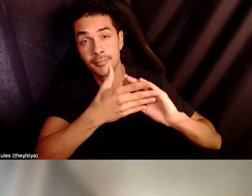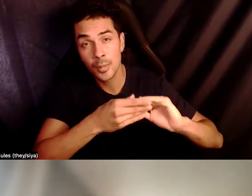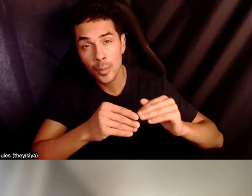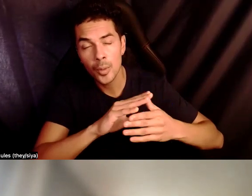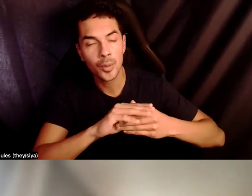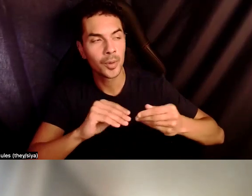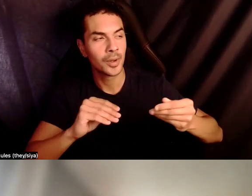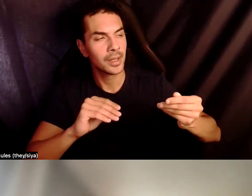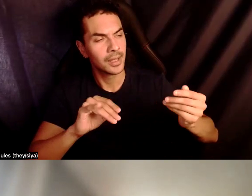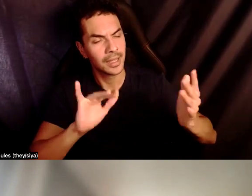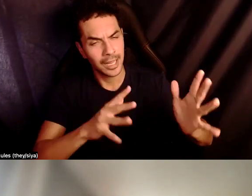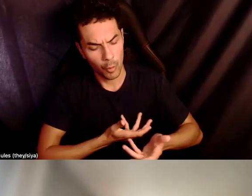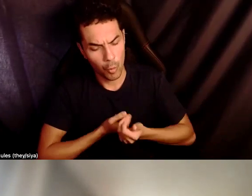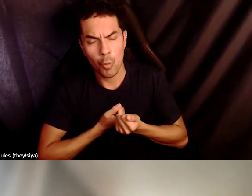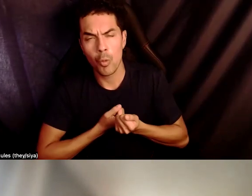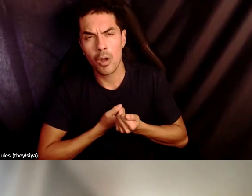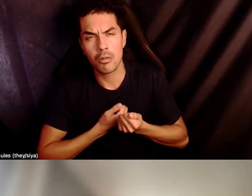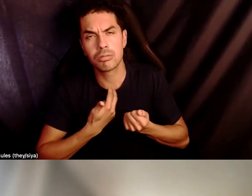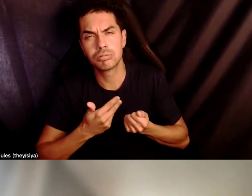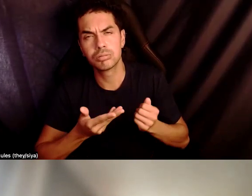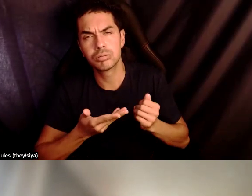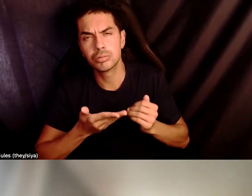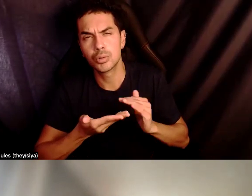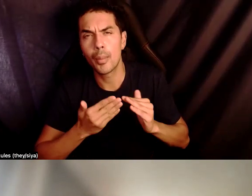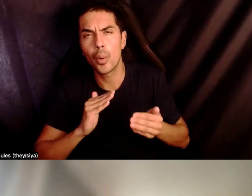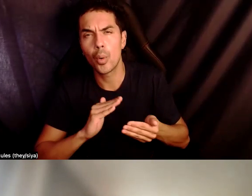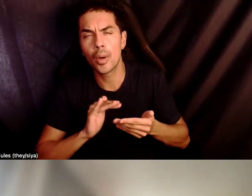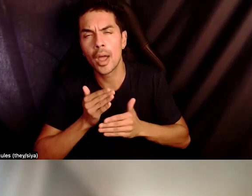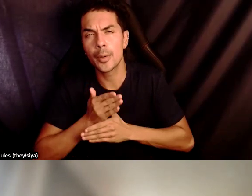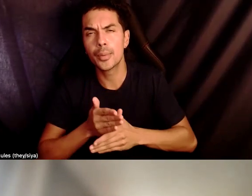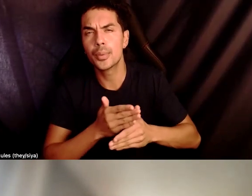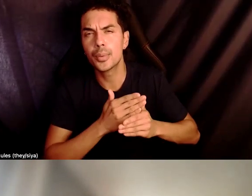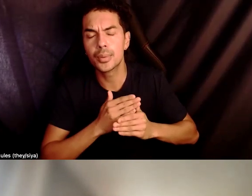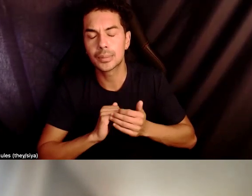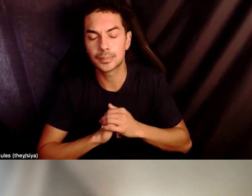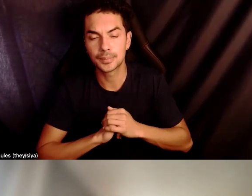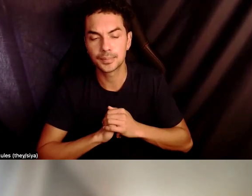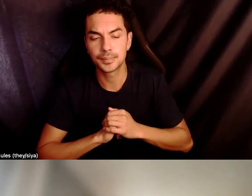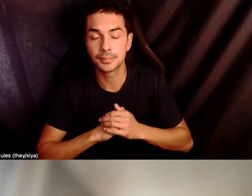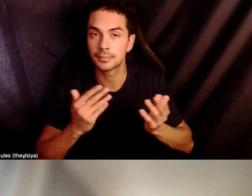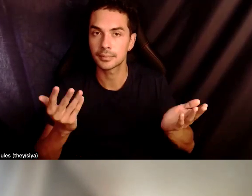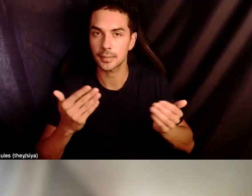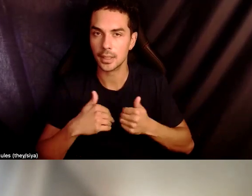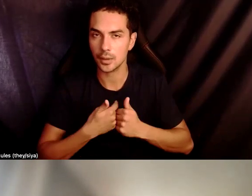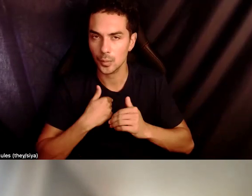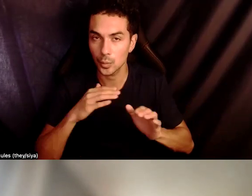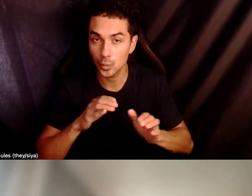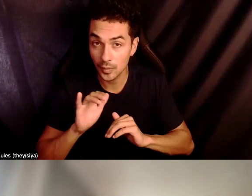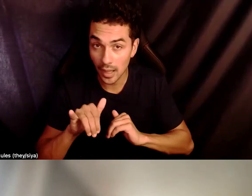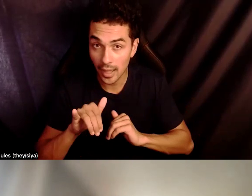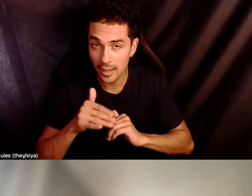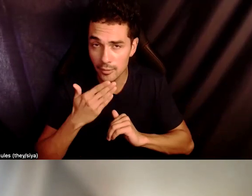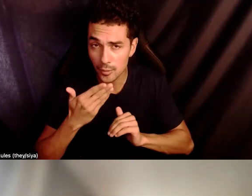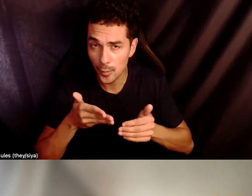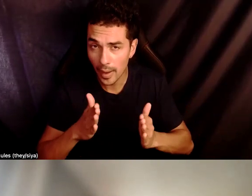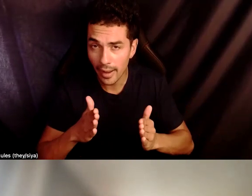really held by the communities. Um, and so it's a matter of like, how do we do that in a good way? Um, and